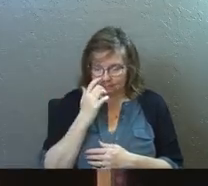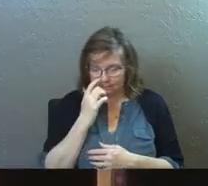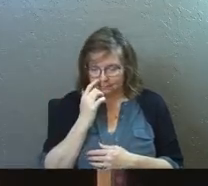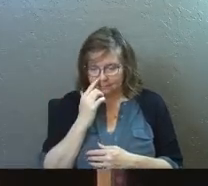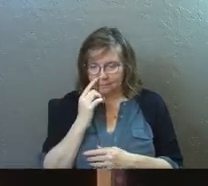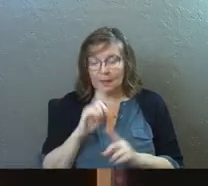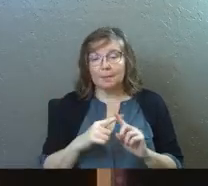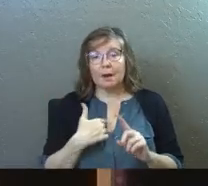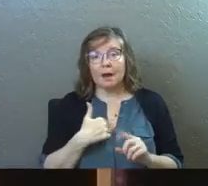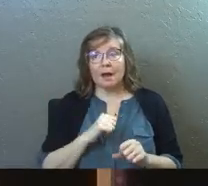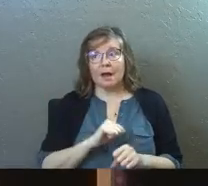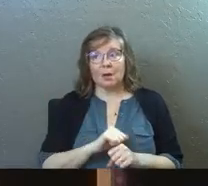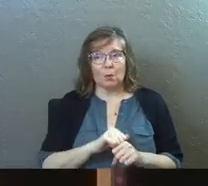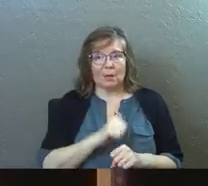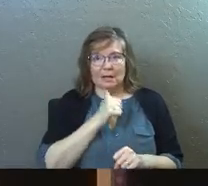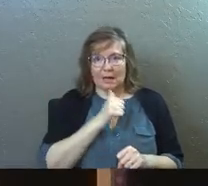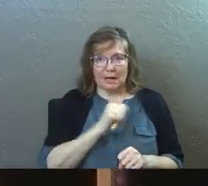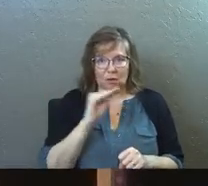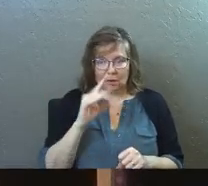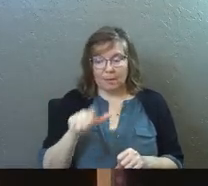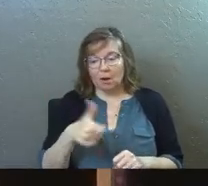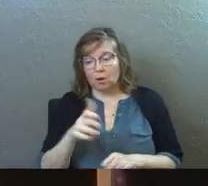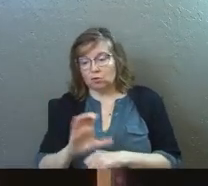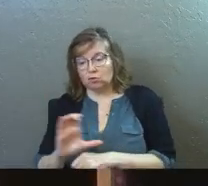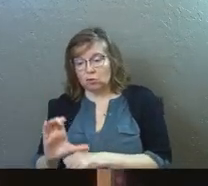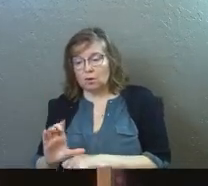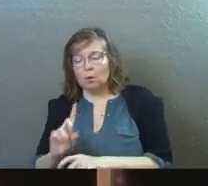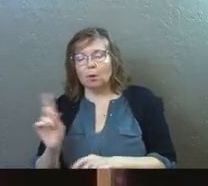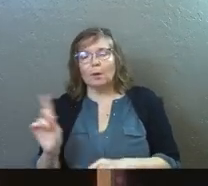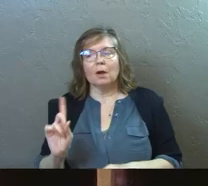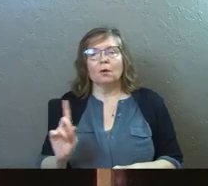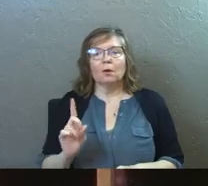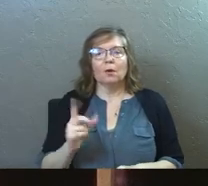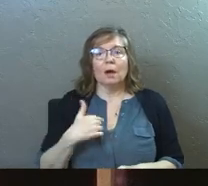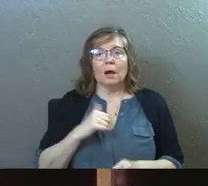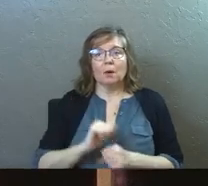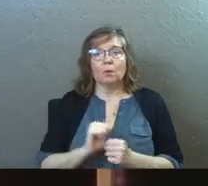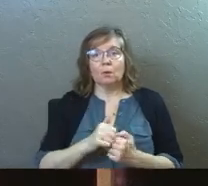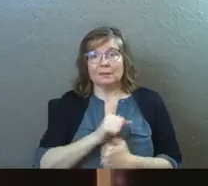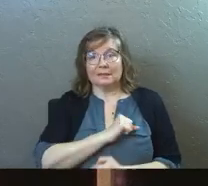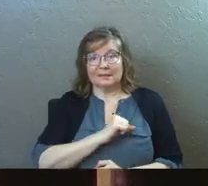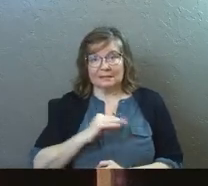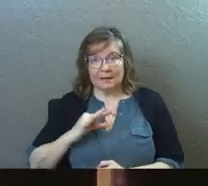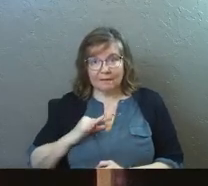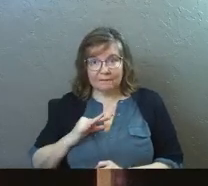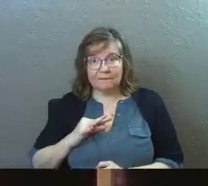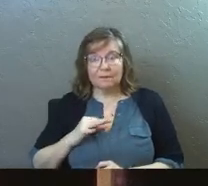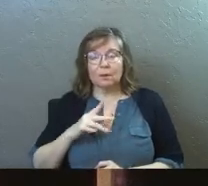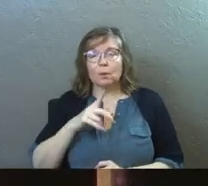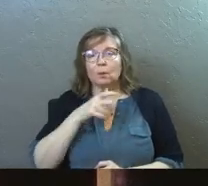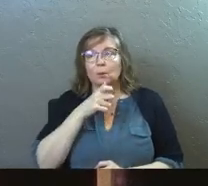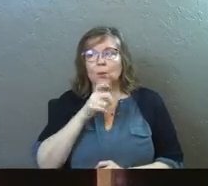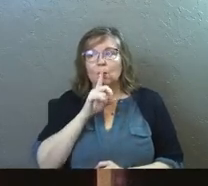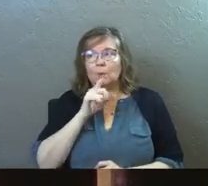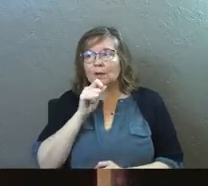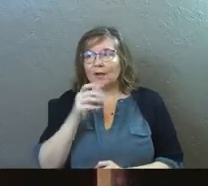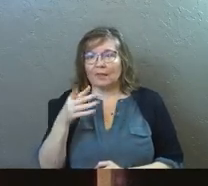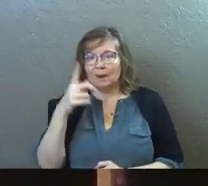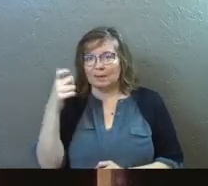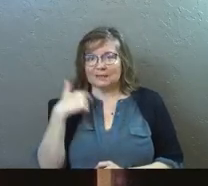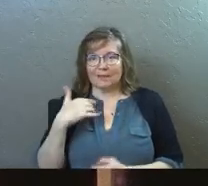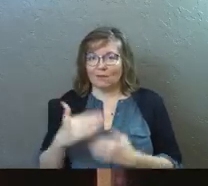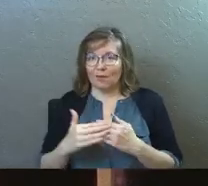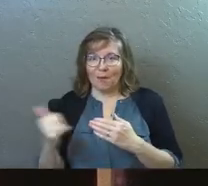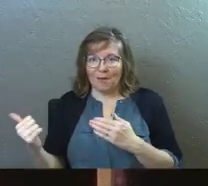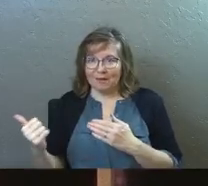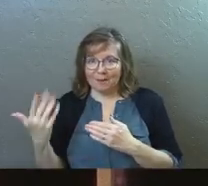But I have worked not here at grace. I've worked at other churches where I worked with staff members who were not there because